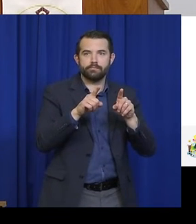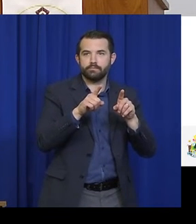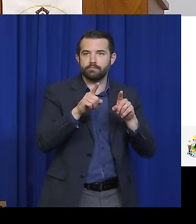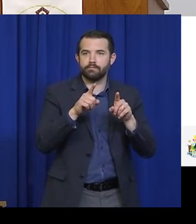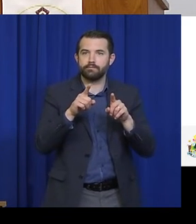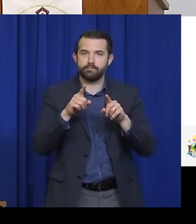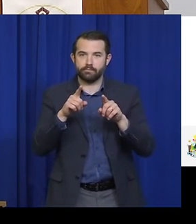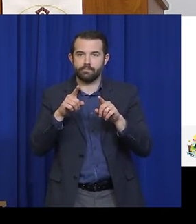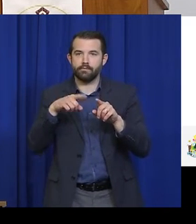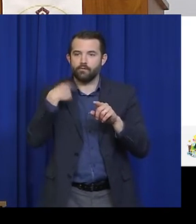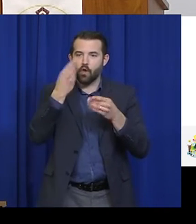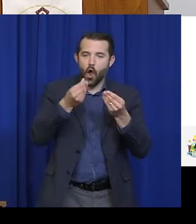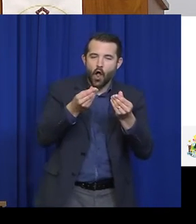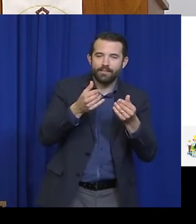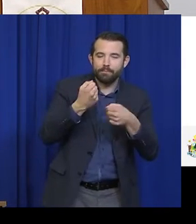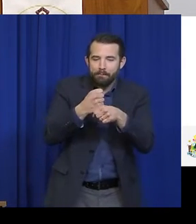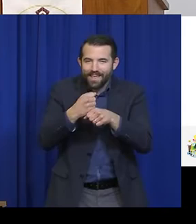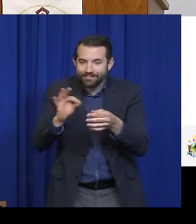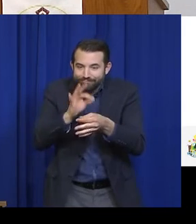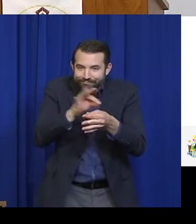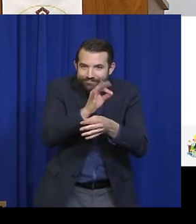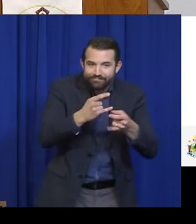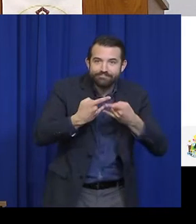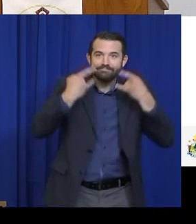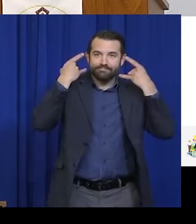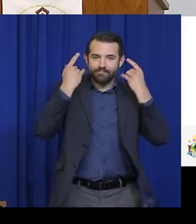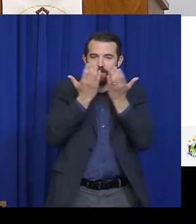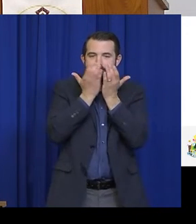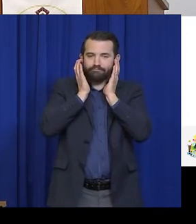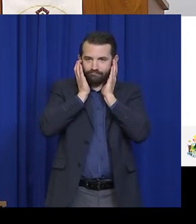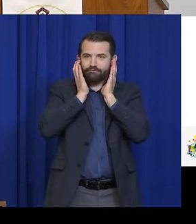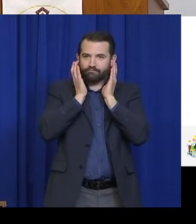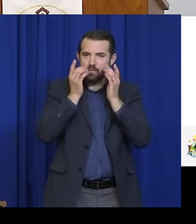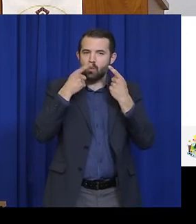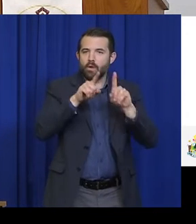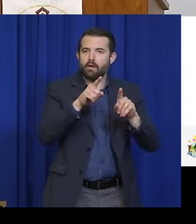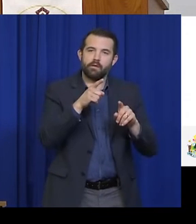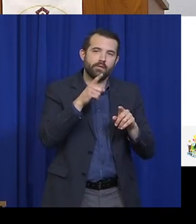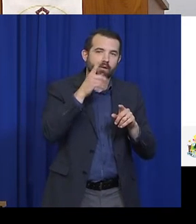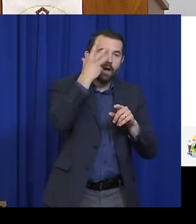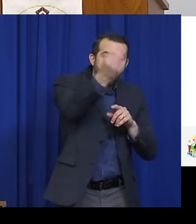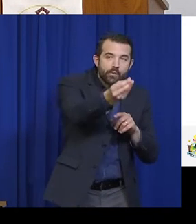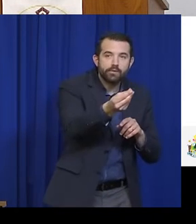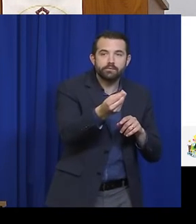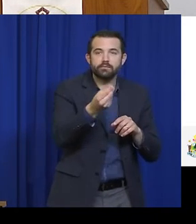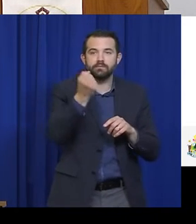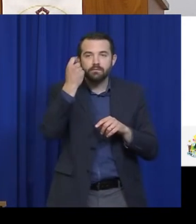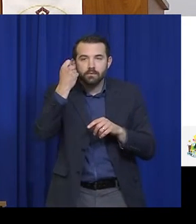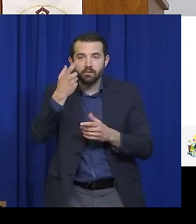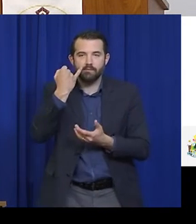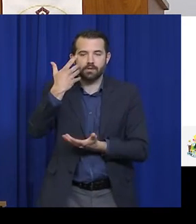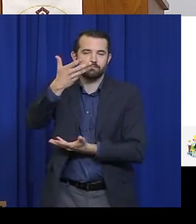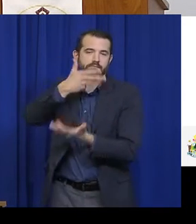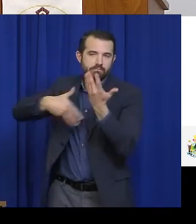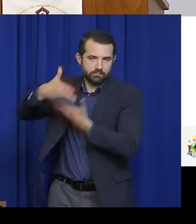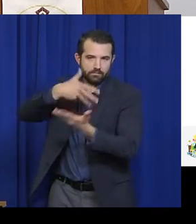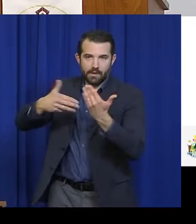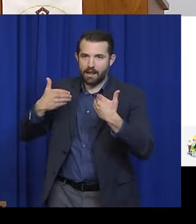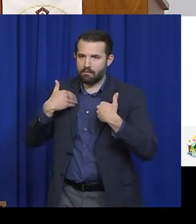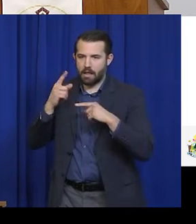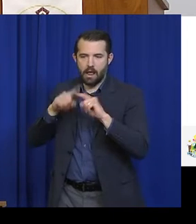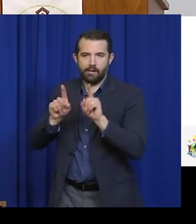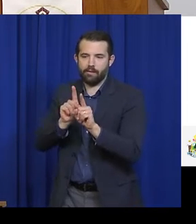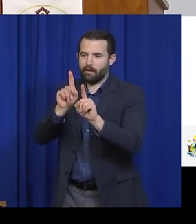in public settings where physical distancing is difficult and that they continue strict requirements for long-term care facilities